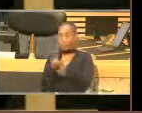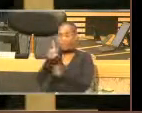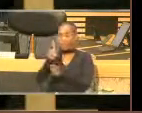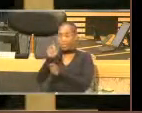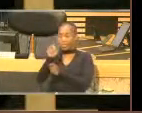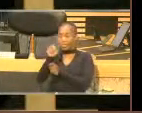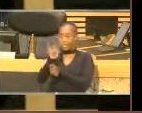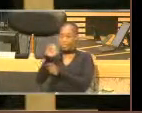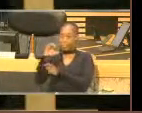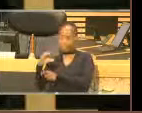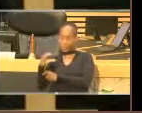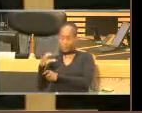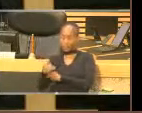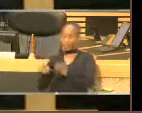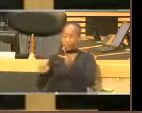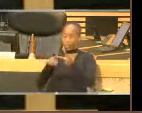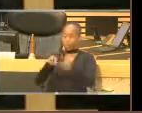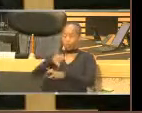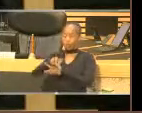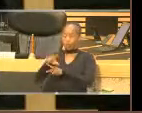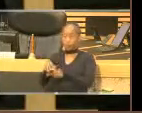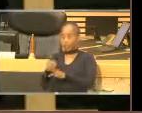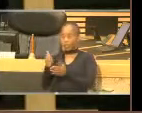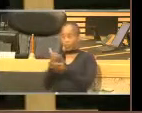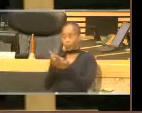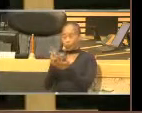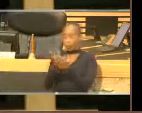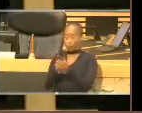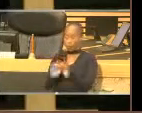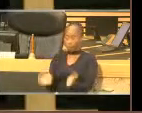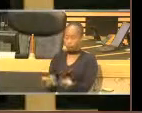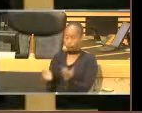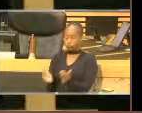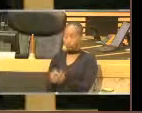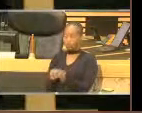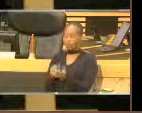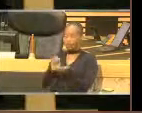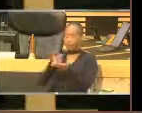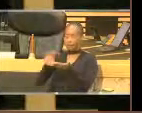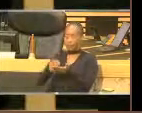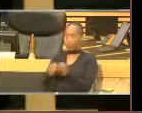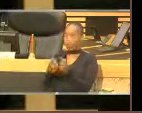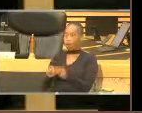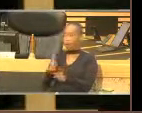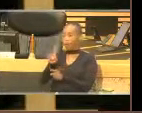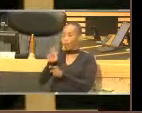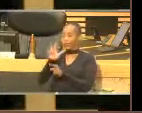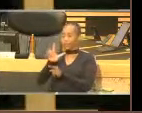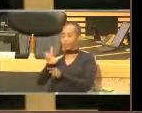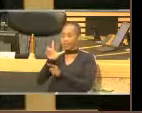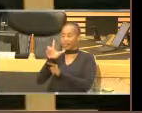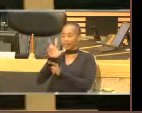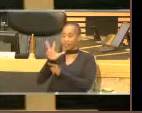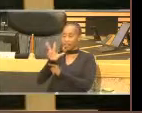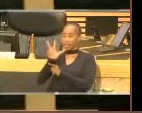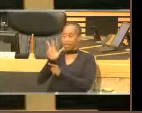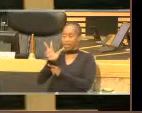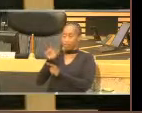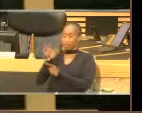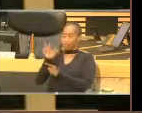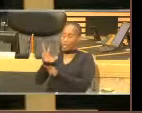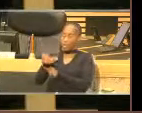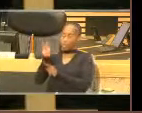and the Provincial Economic Stimulus Fund, funding of $178.8 million has been allocated